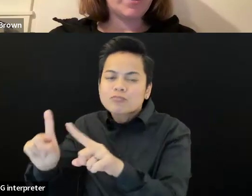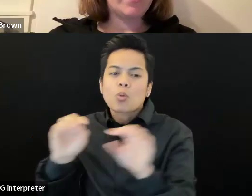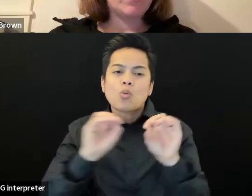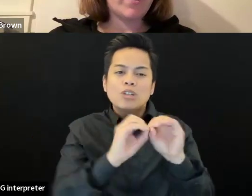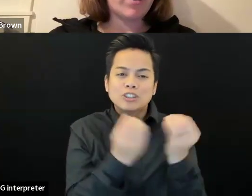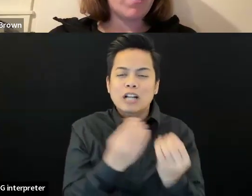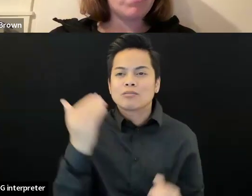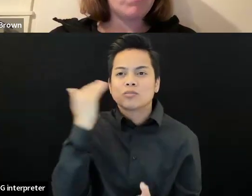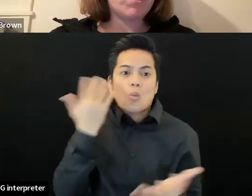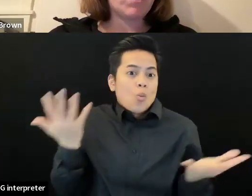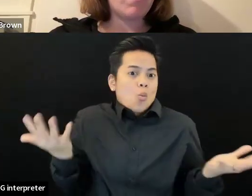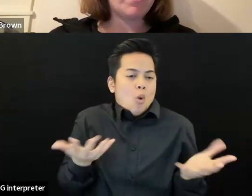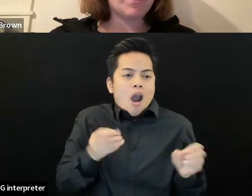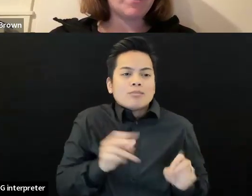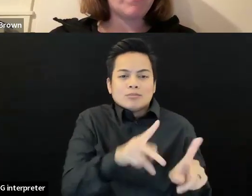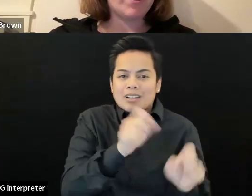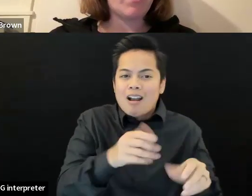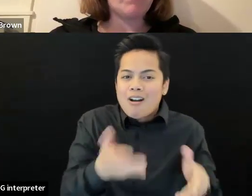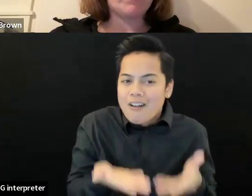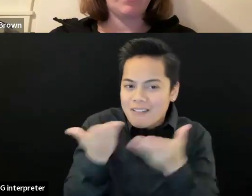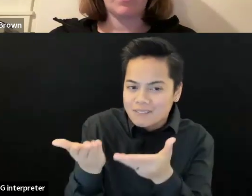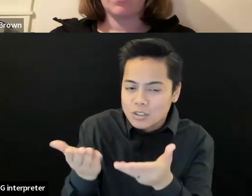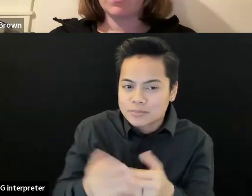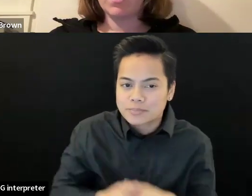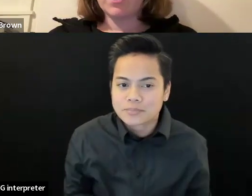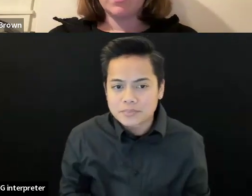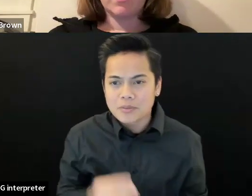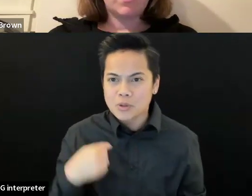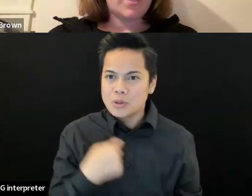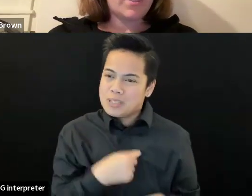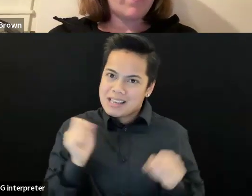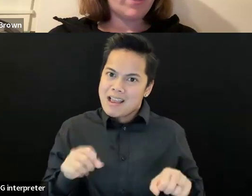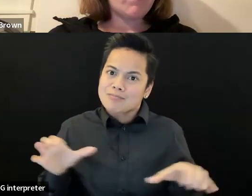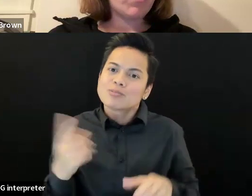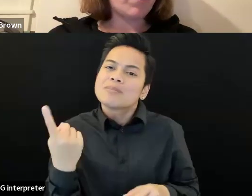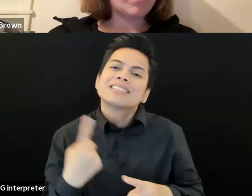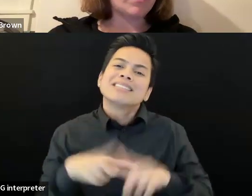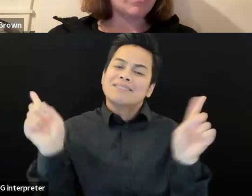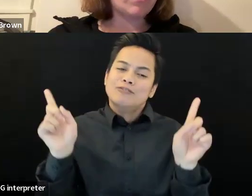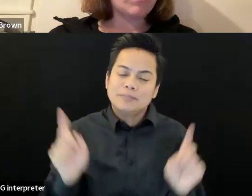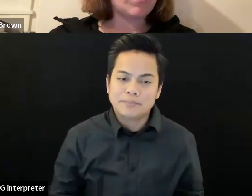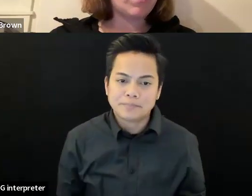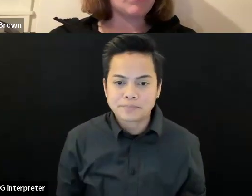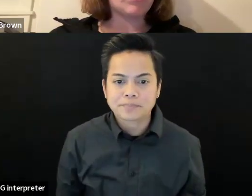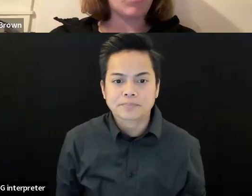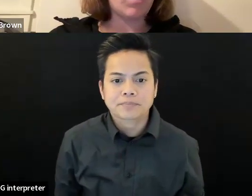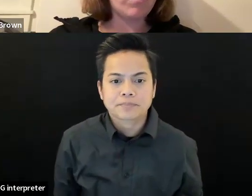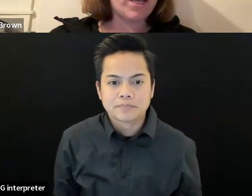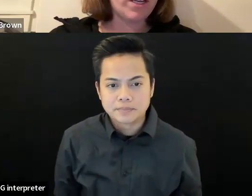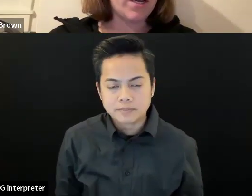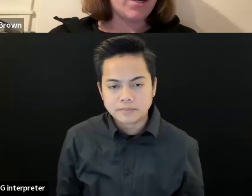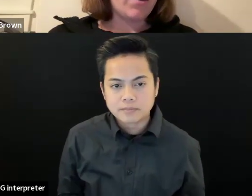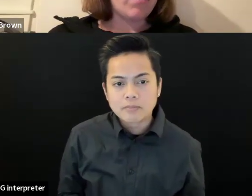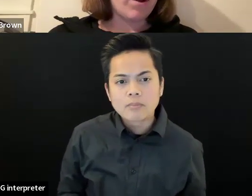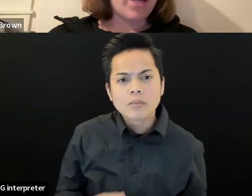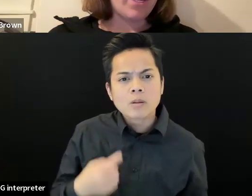Okay. So we have a couple more comments I can read out, but we are not having any more questions. So I'll